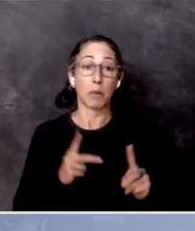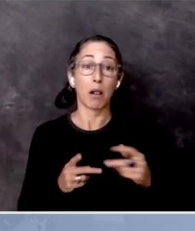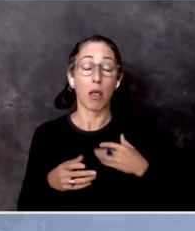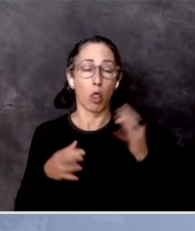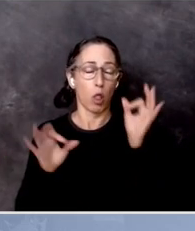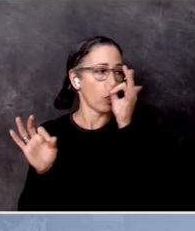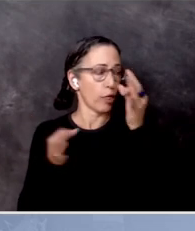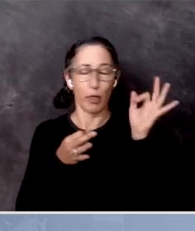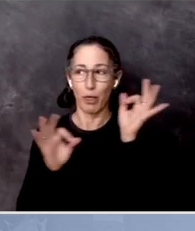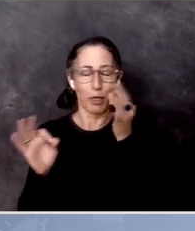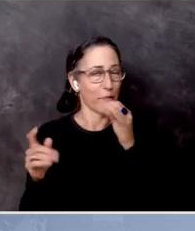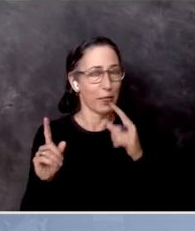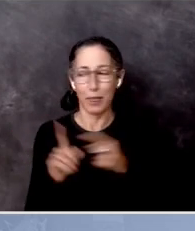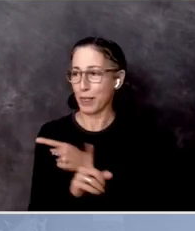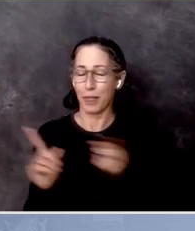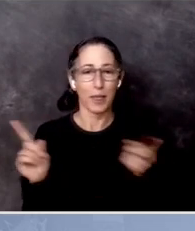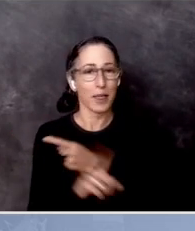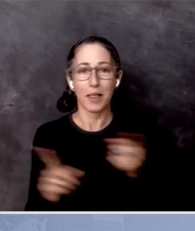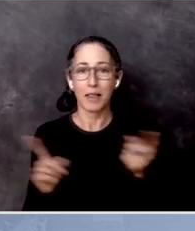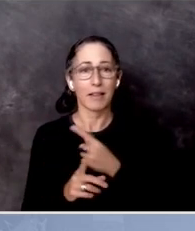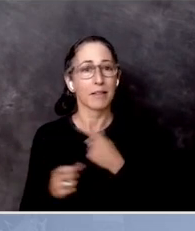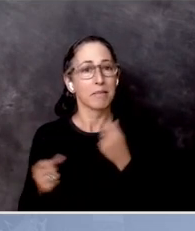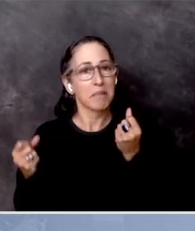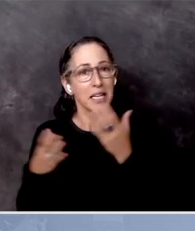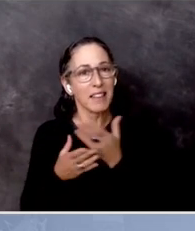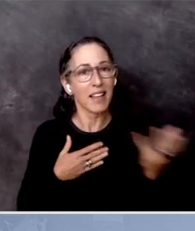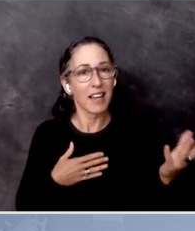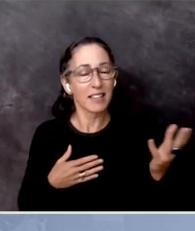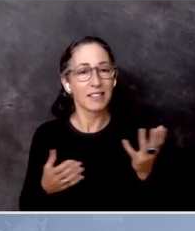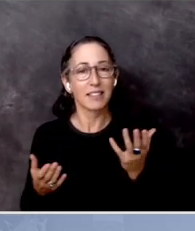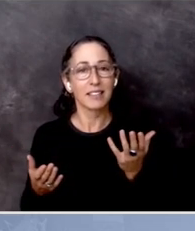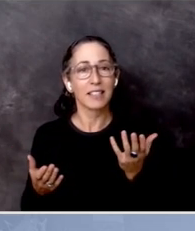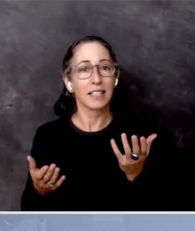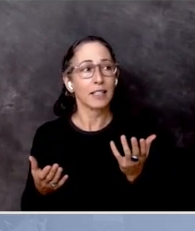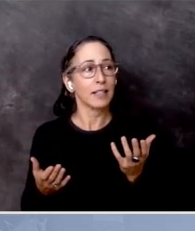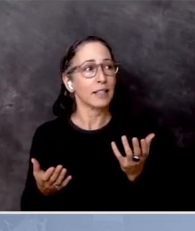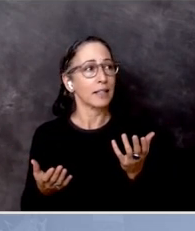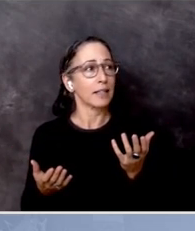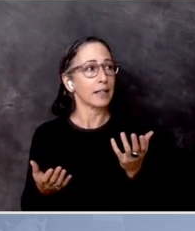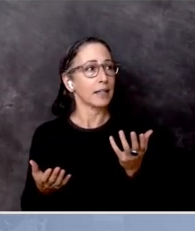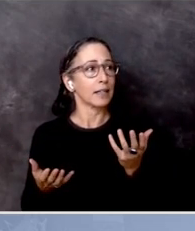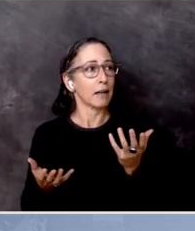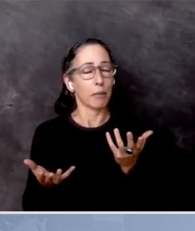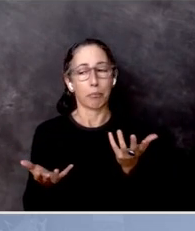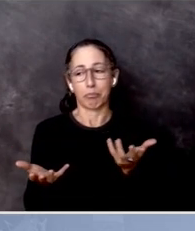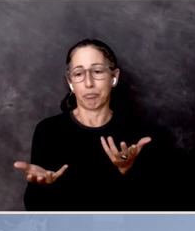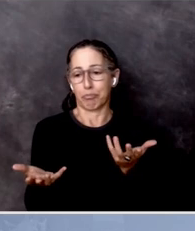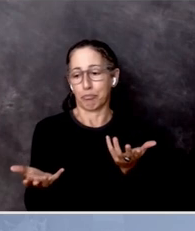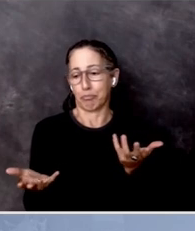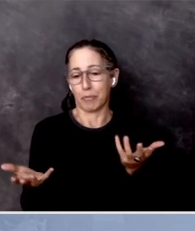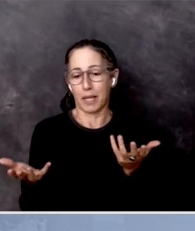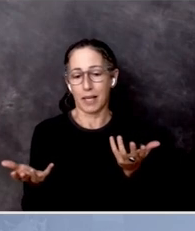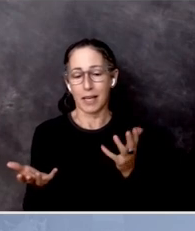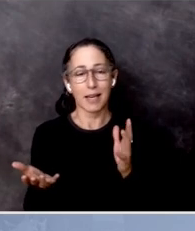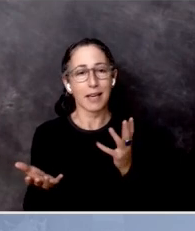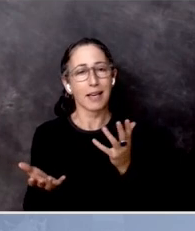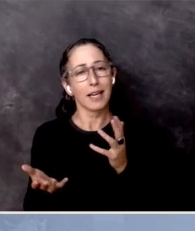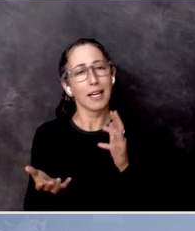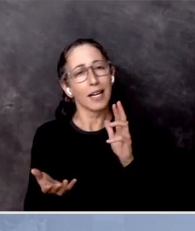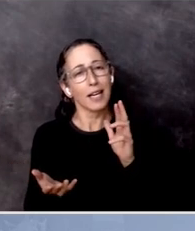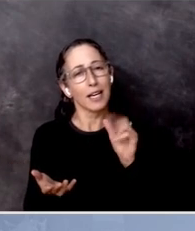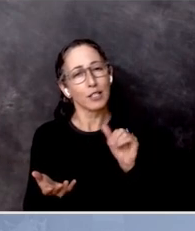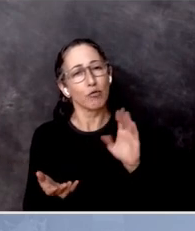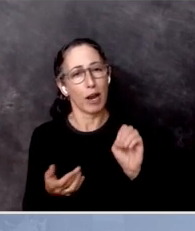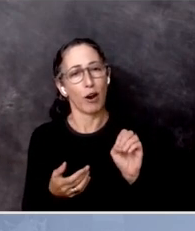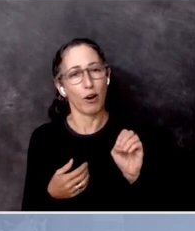And they are, it is rare. And I